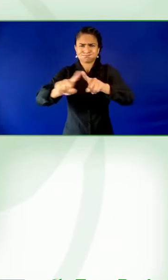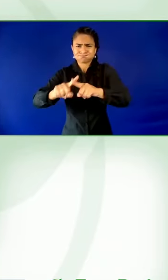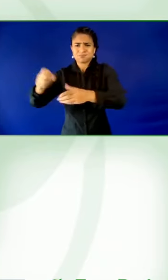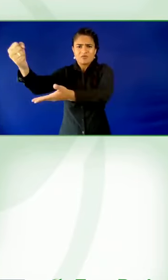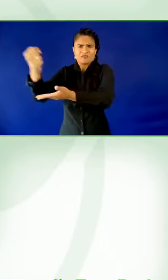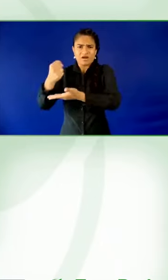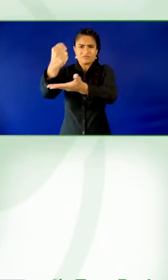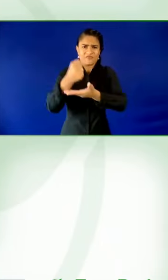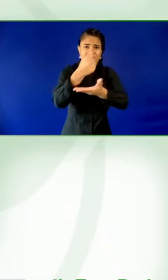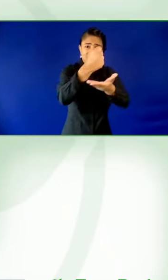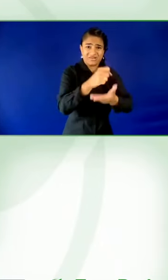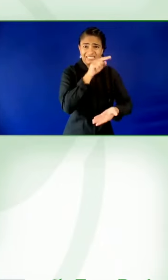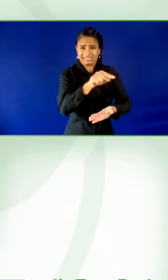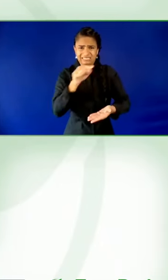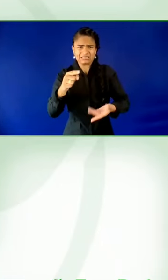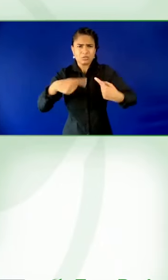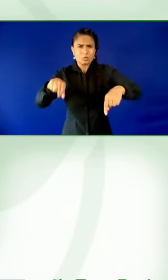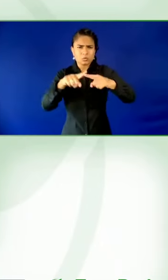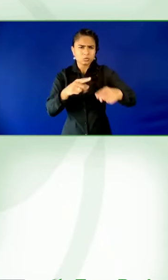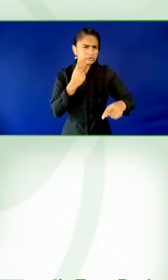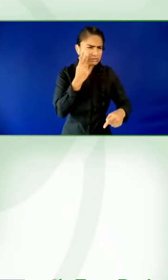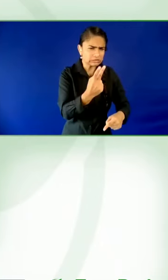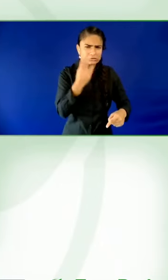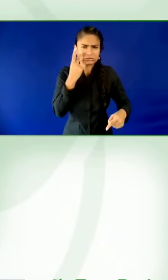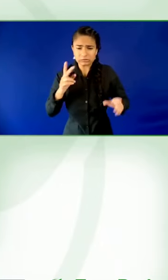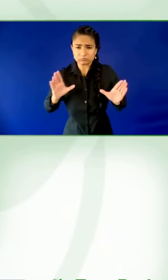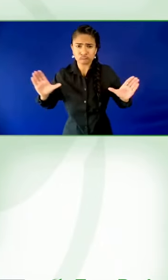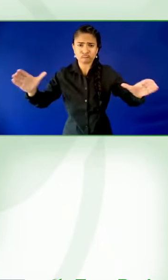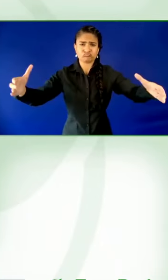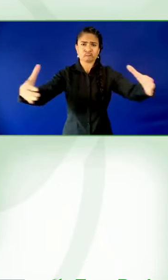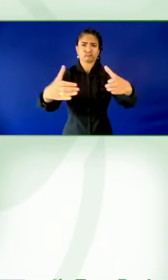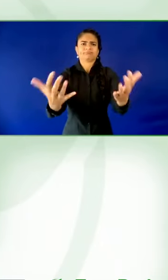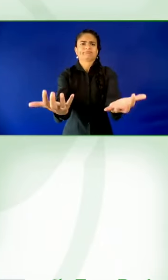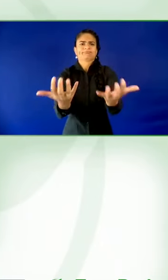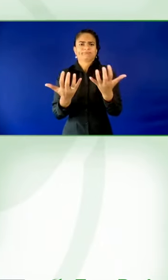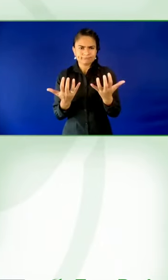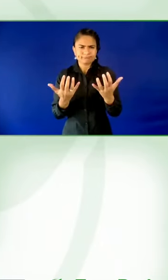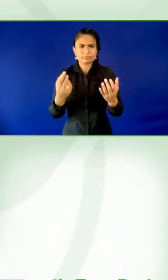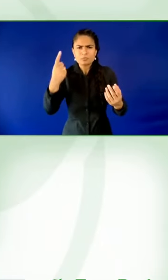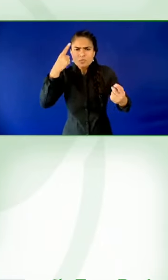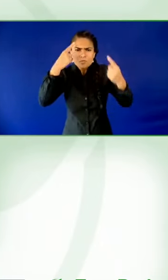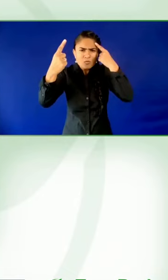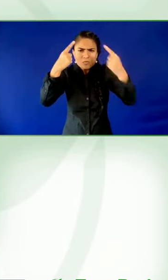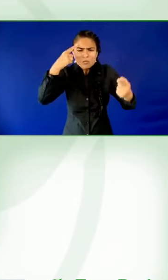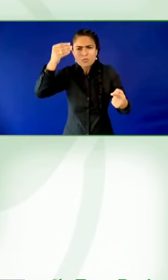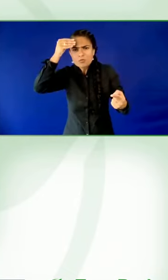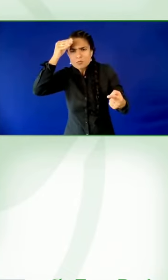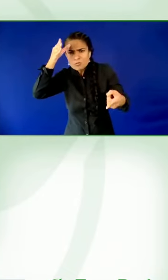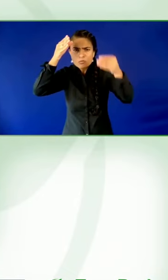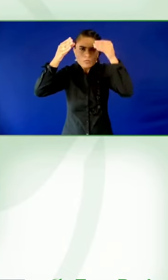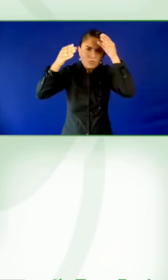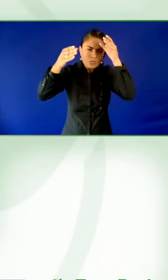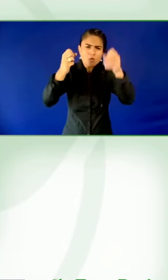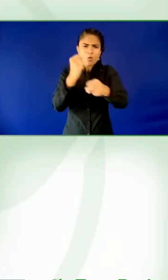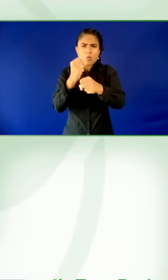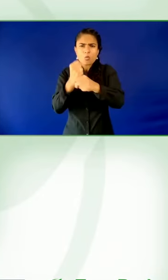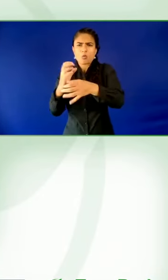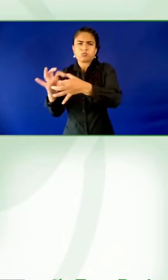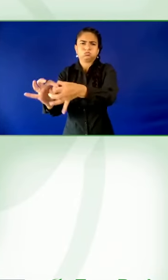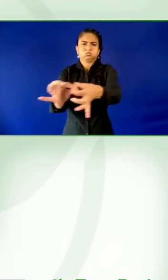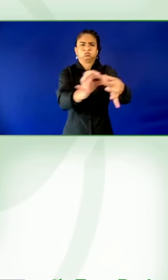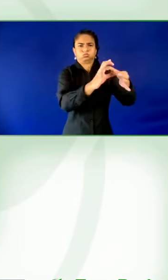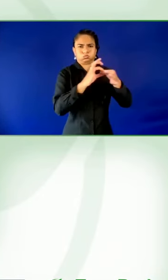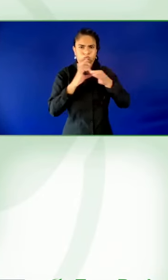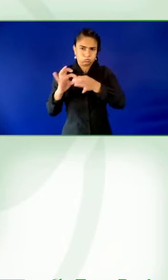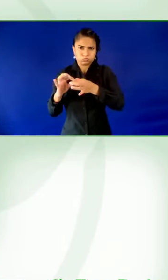and there's a big push around customers in vulnerable circumstances. Now that's not to say that disabled people are vulnerable. In the context of